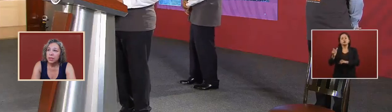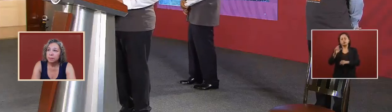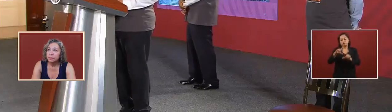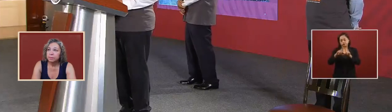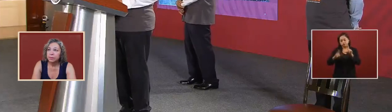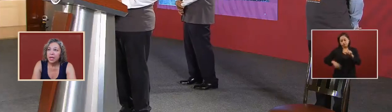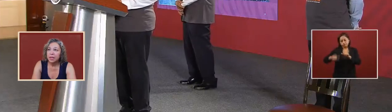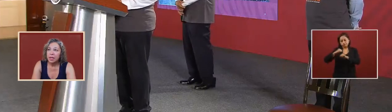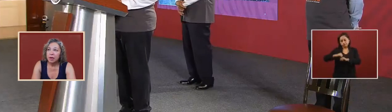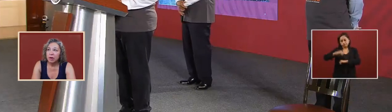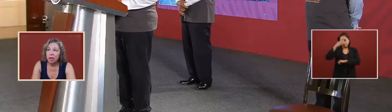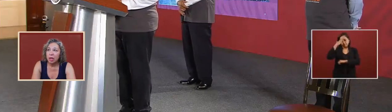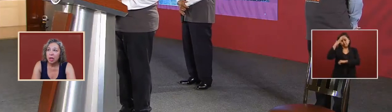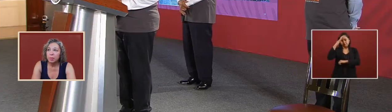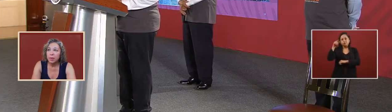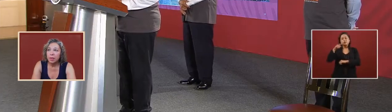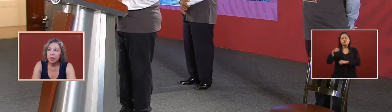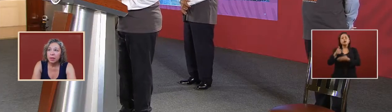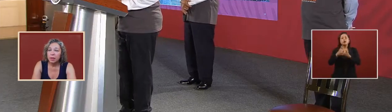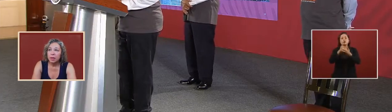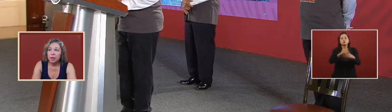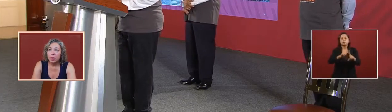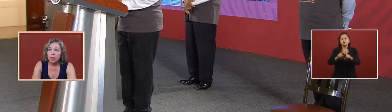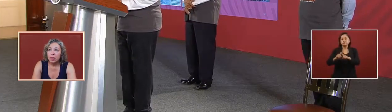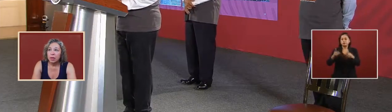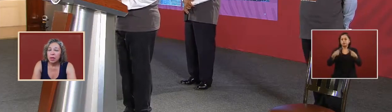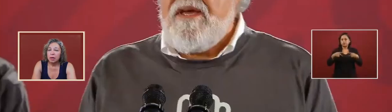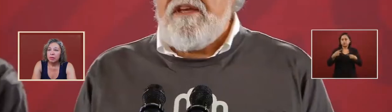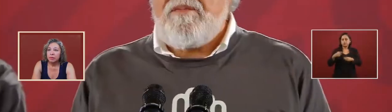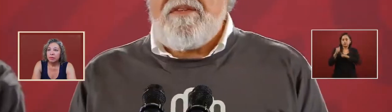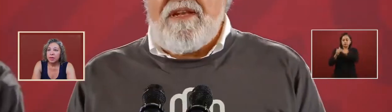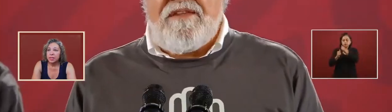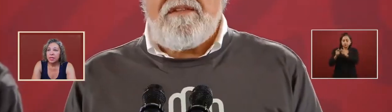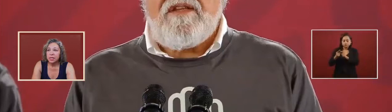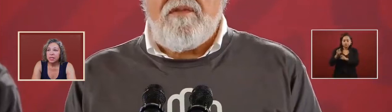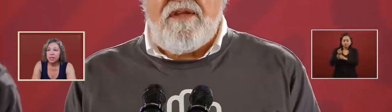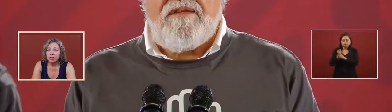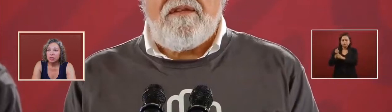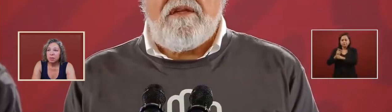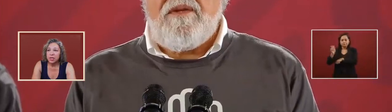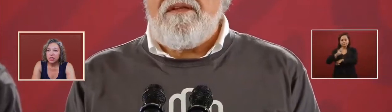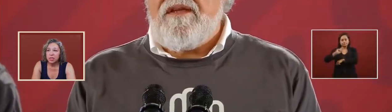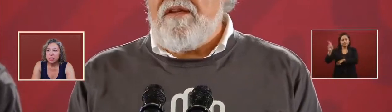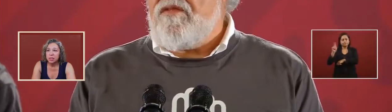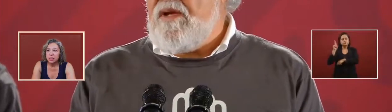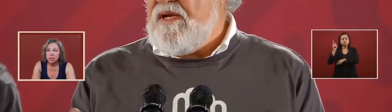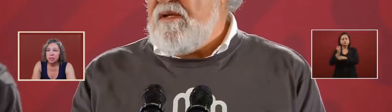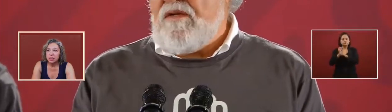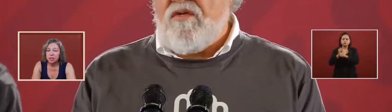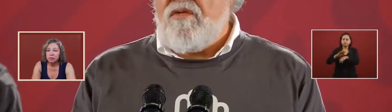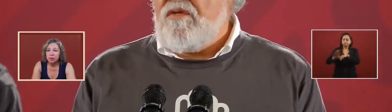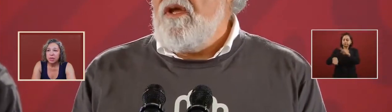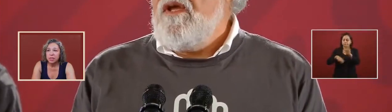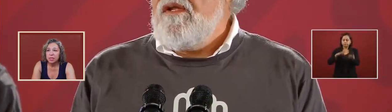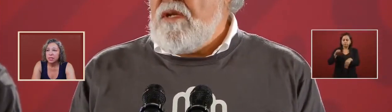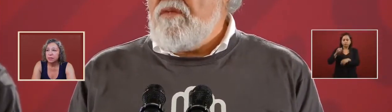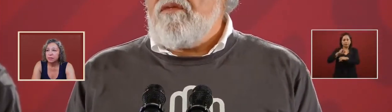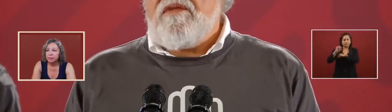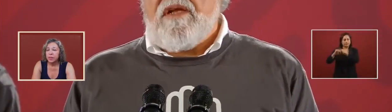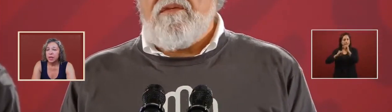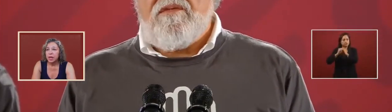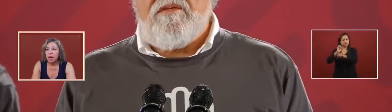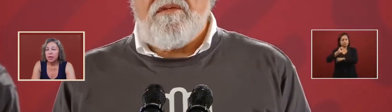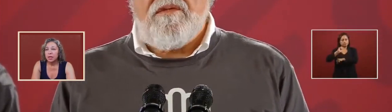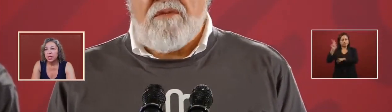republic and they are helping uh the forensics that are specialists in forensics